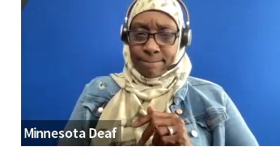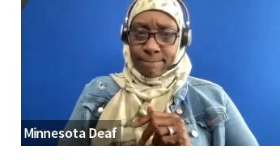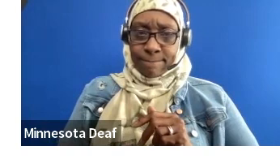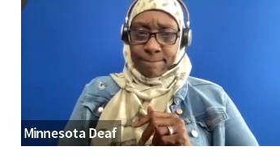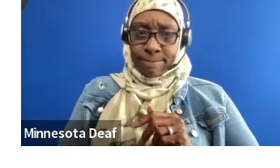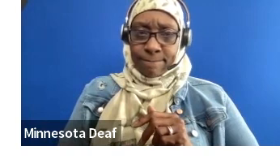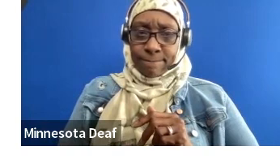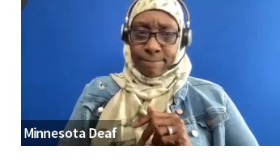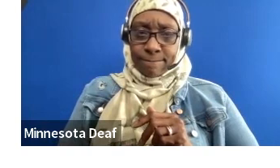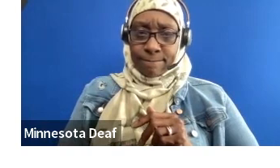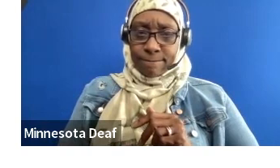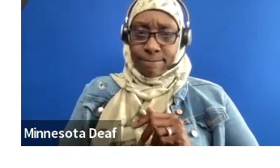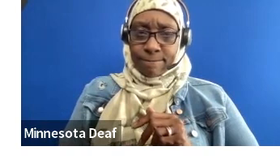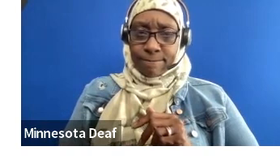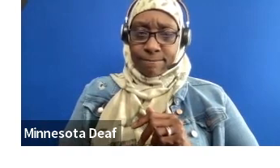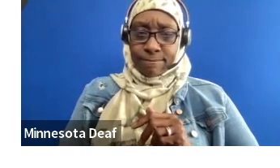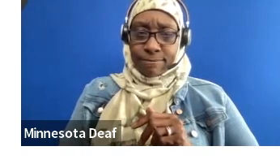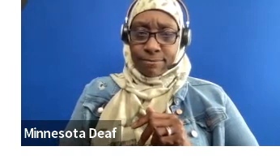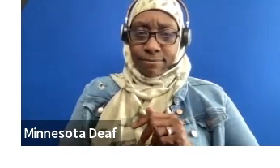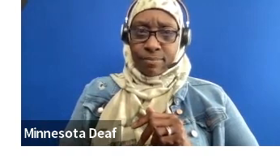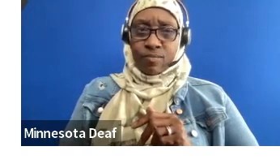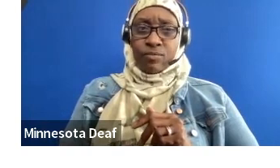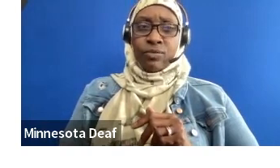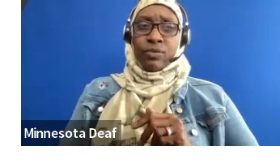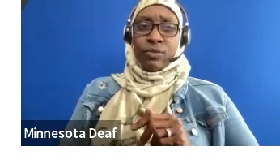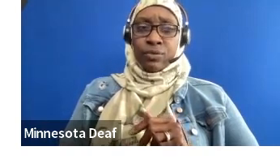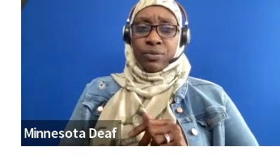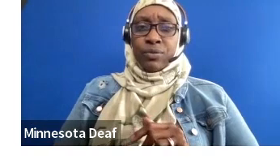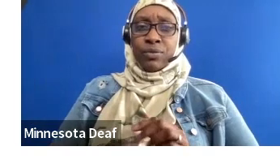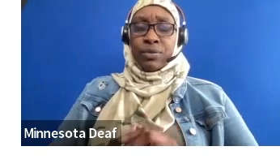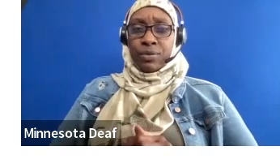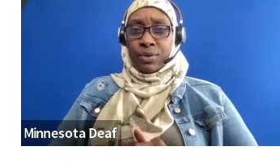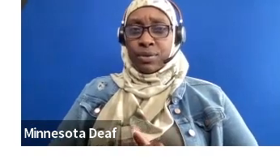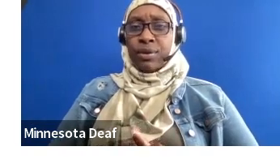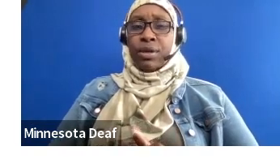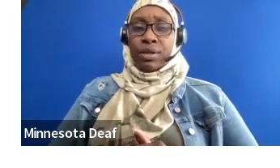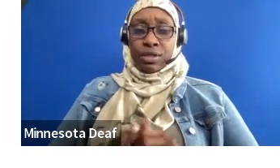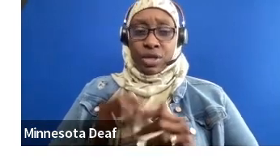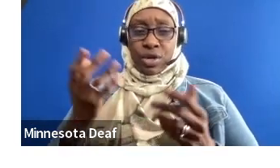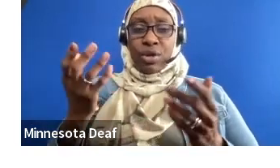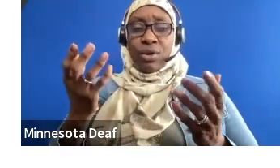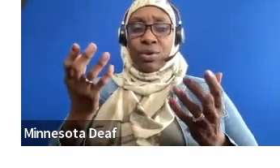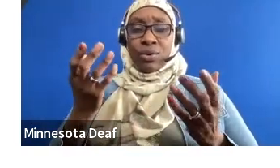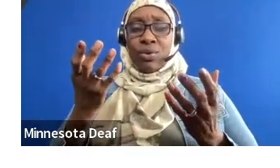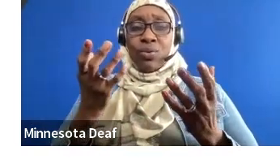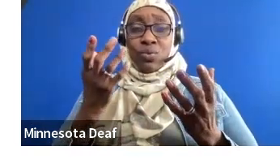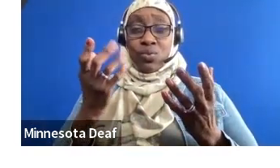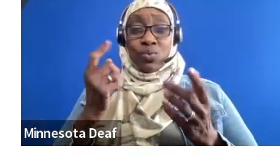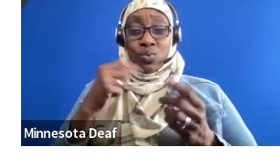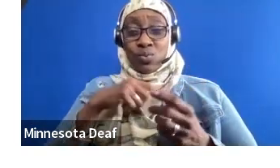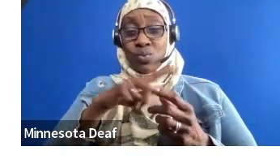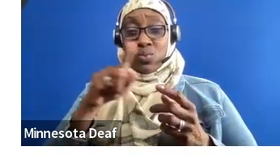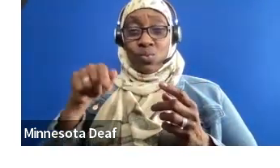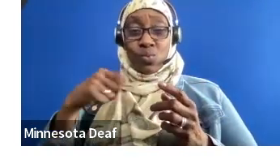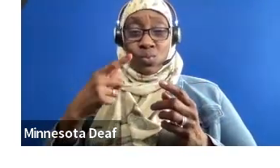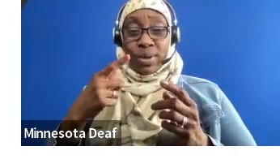you're 18 plus, right? Because that's because we run background checks. We want to make sure everything's above board in terms of use, right? Aside from